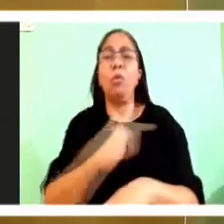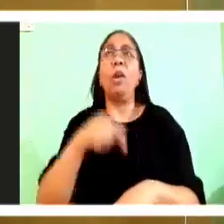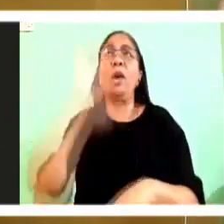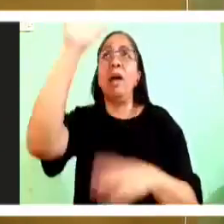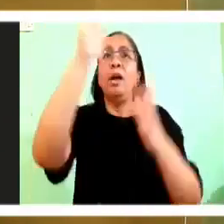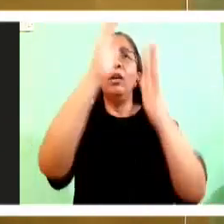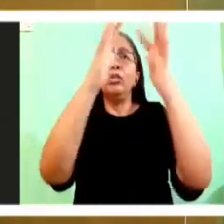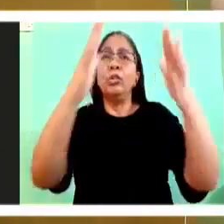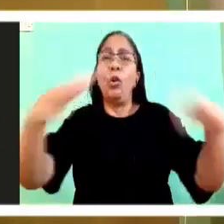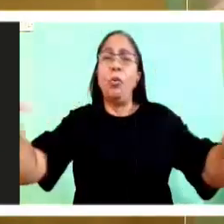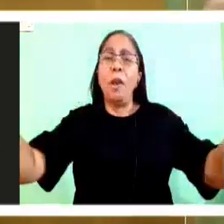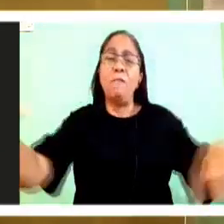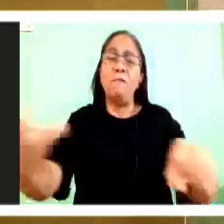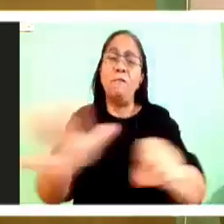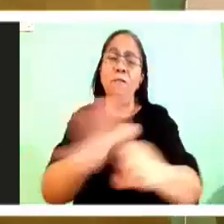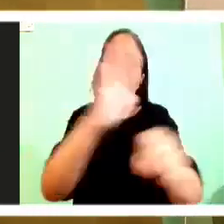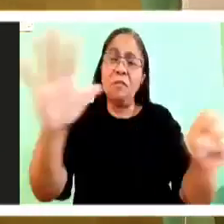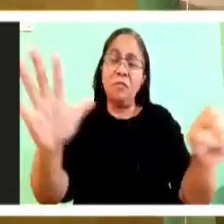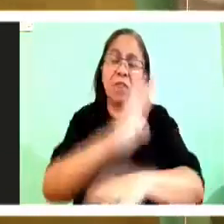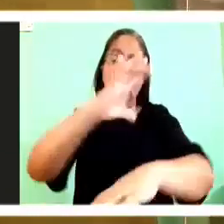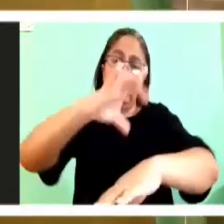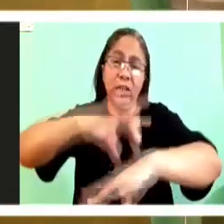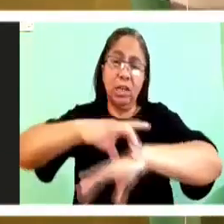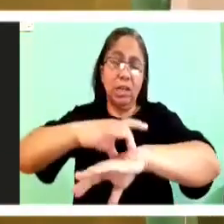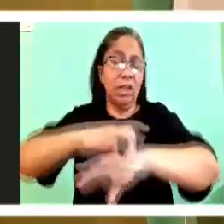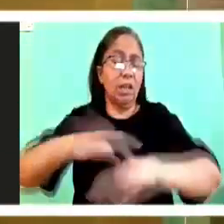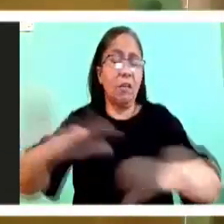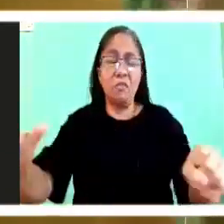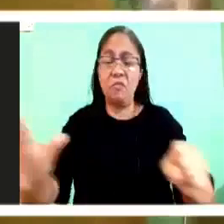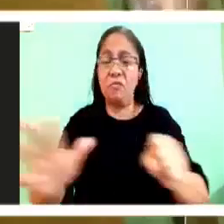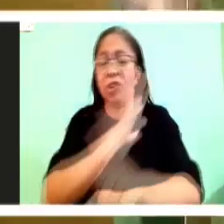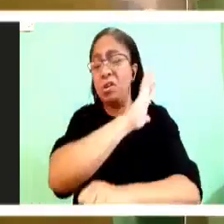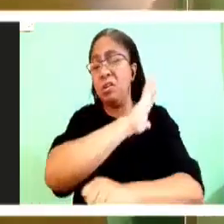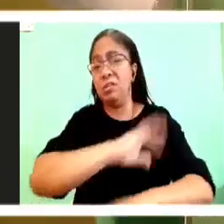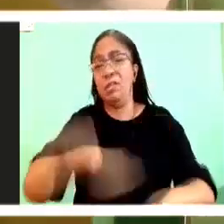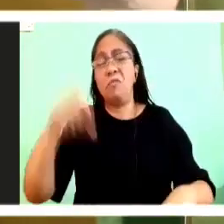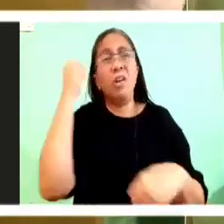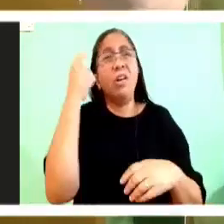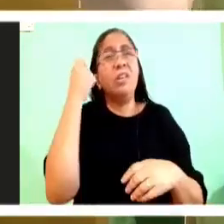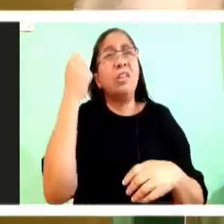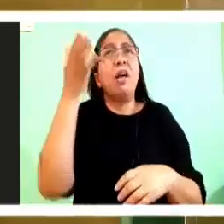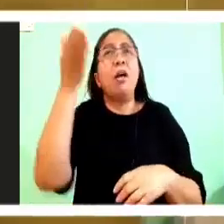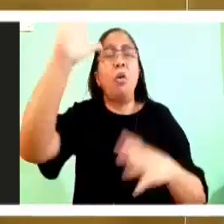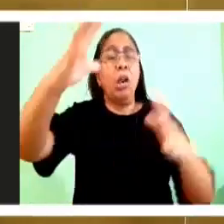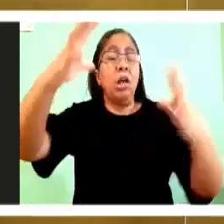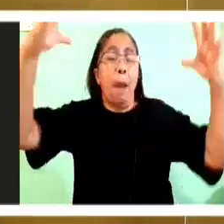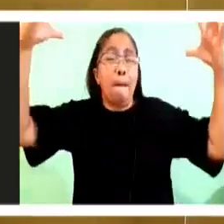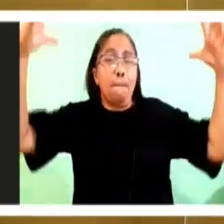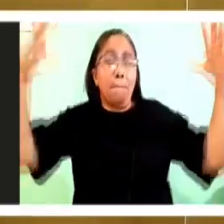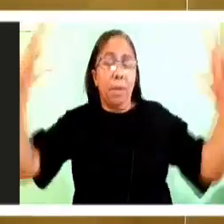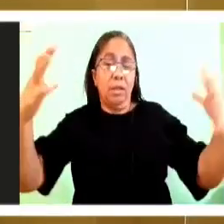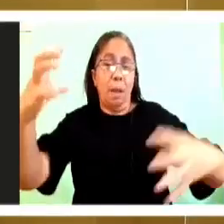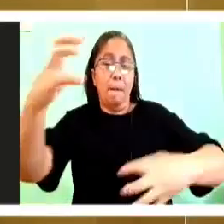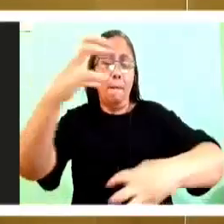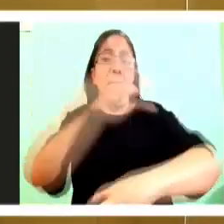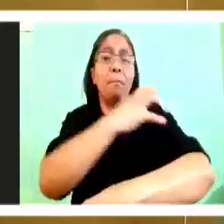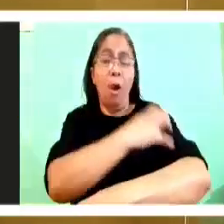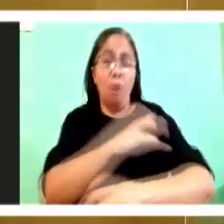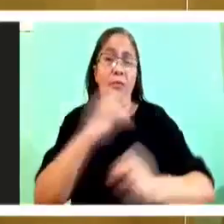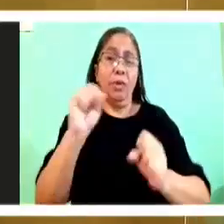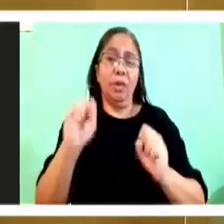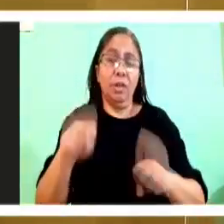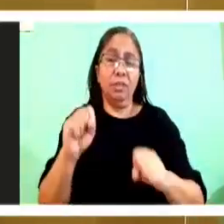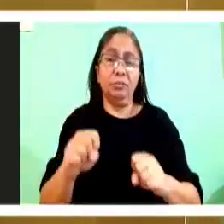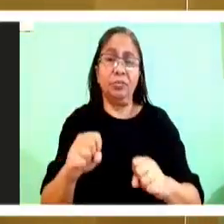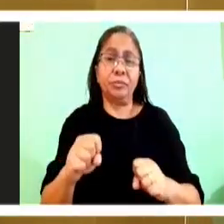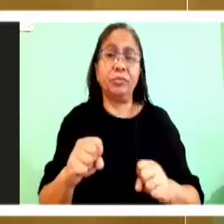You have to see in this the sense of the bigness of this God that Isaiah has encountered. And because